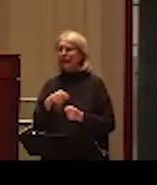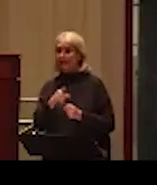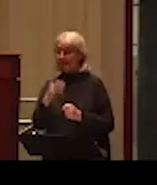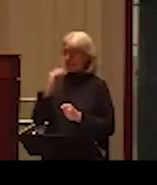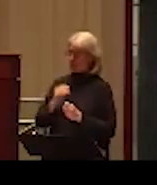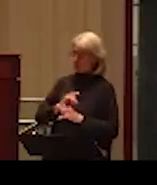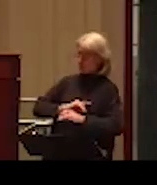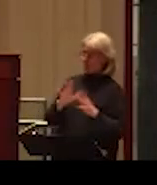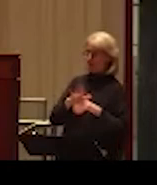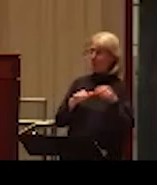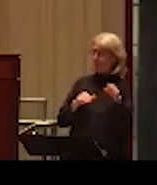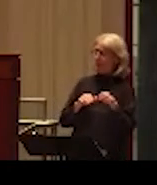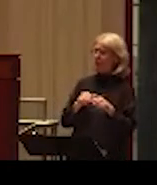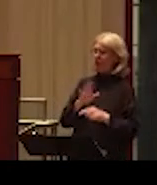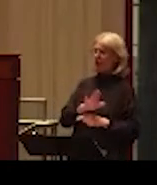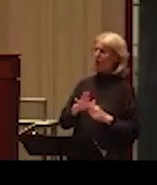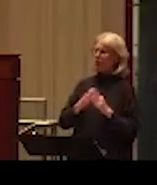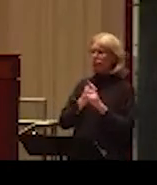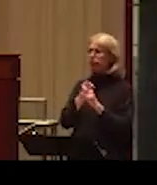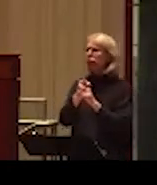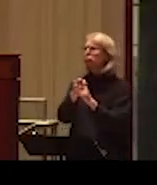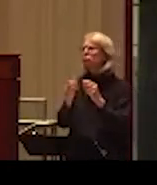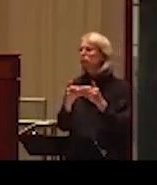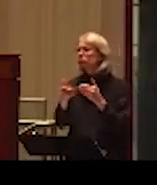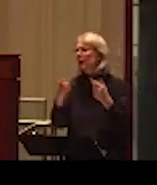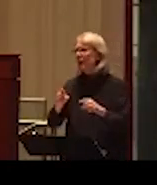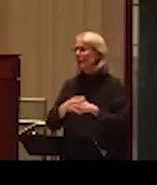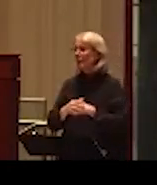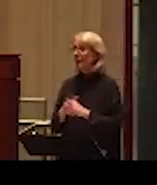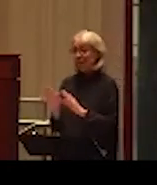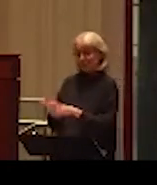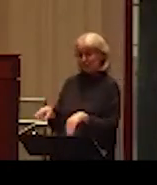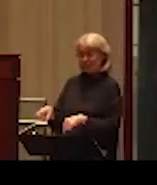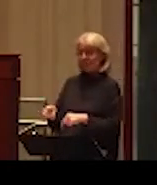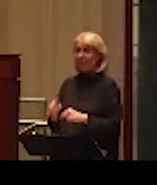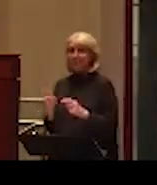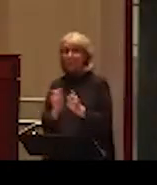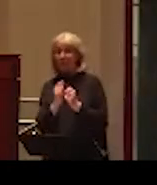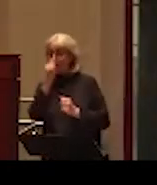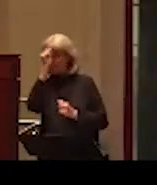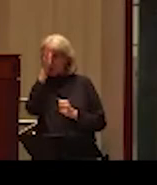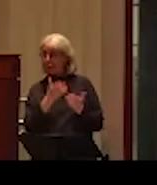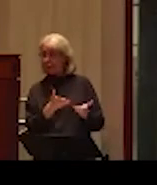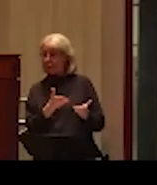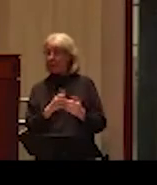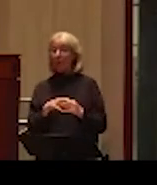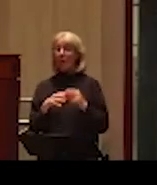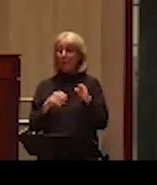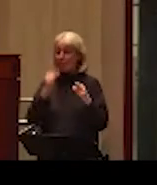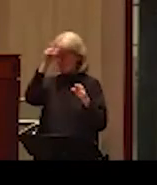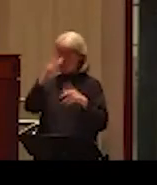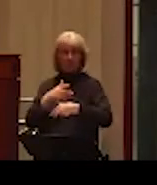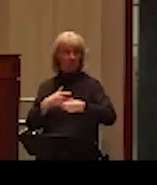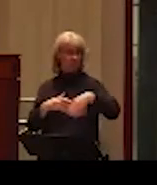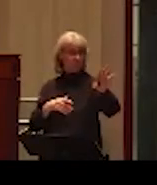about children who are abused in the relationship alone with their fathers? Or what happens to the children when the father is no longer in the